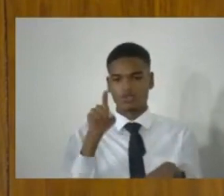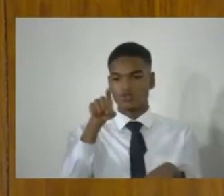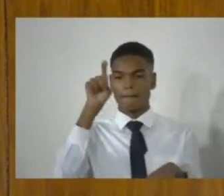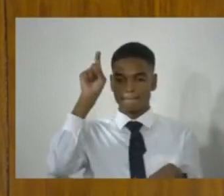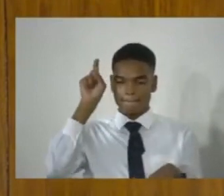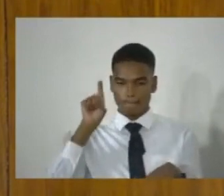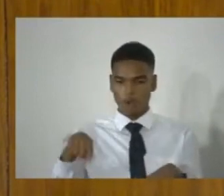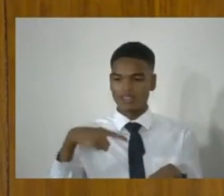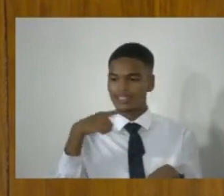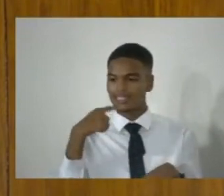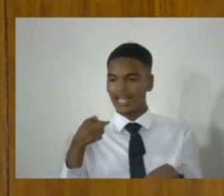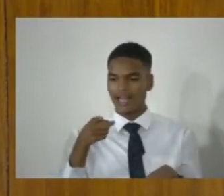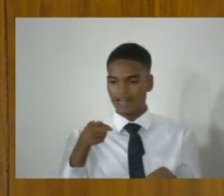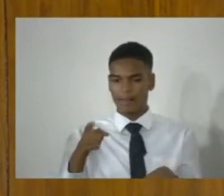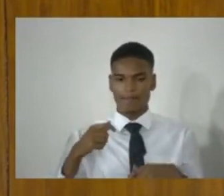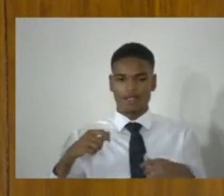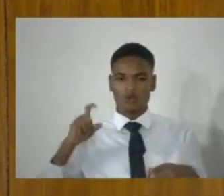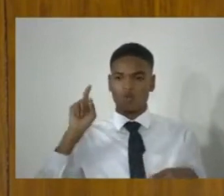on this individual.